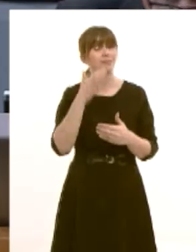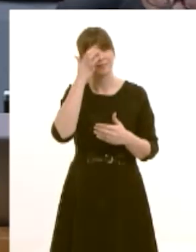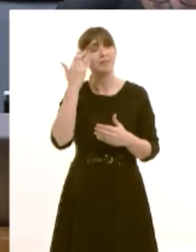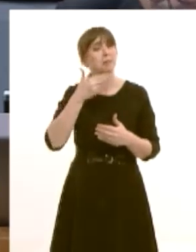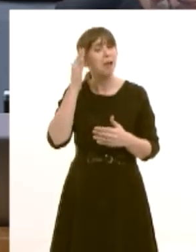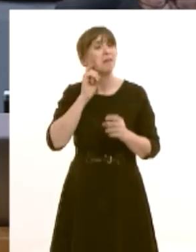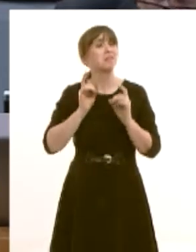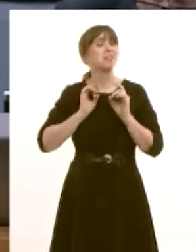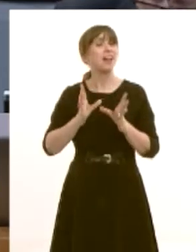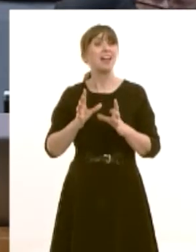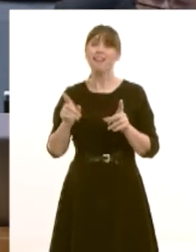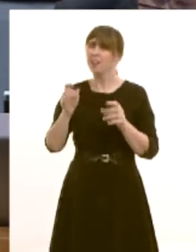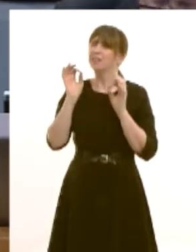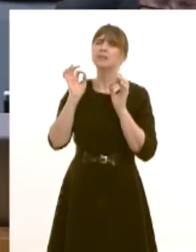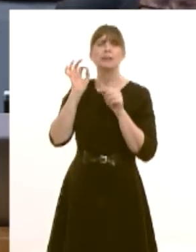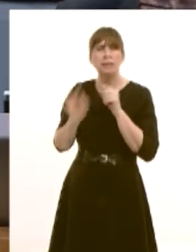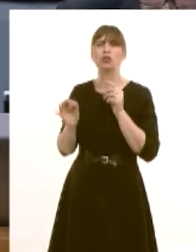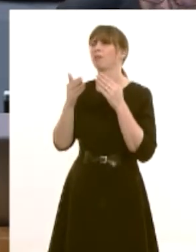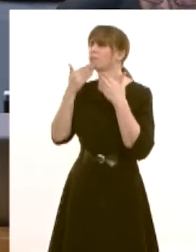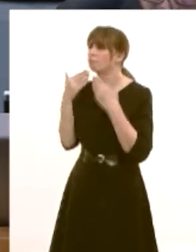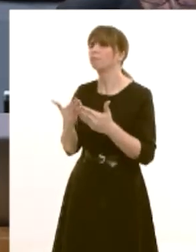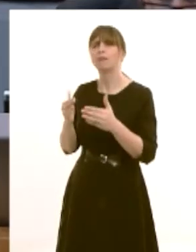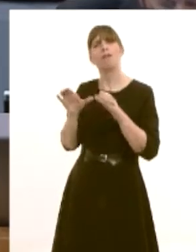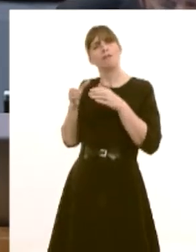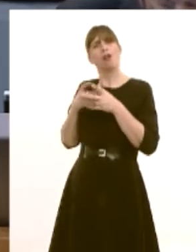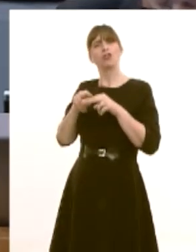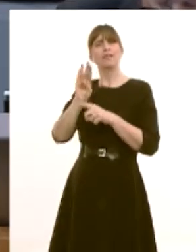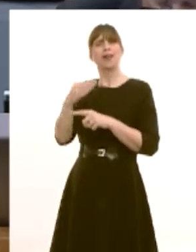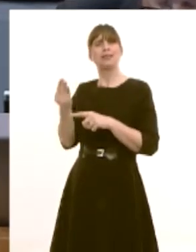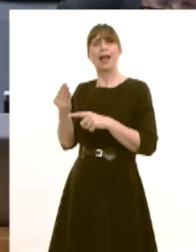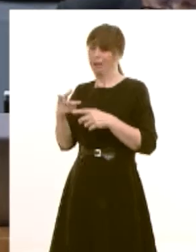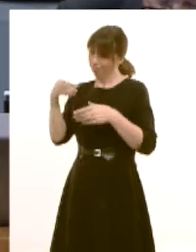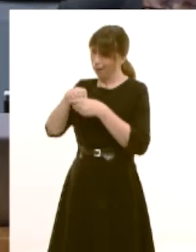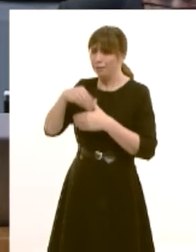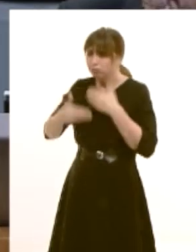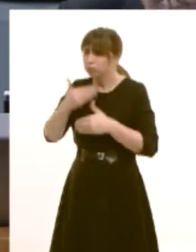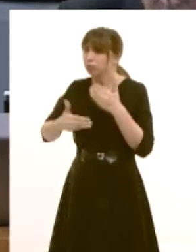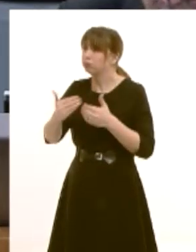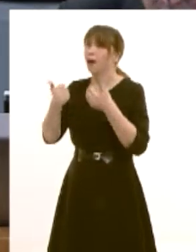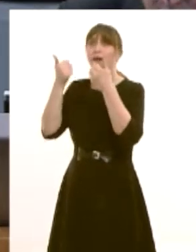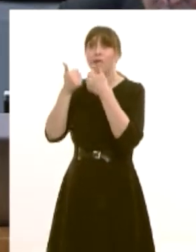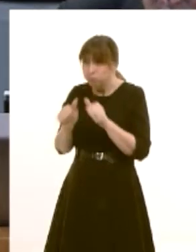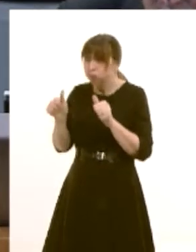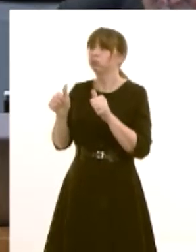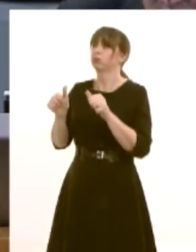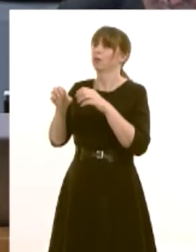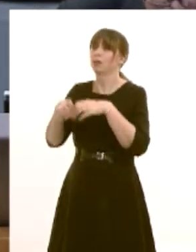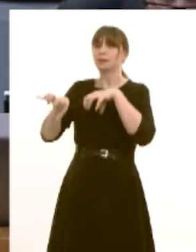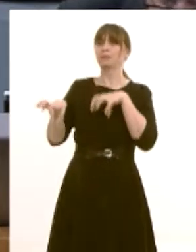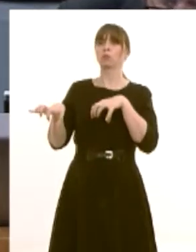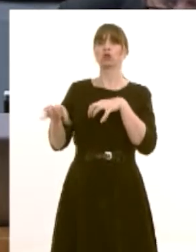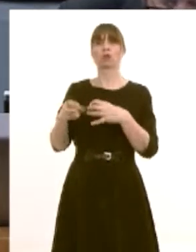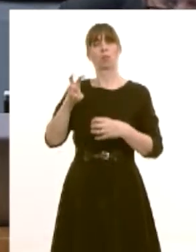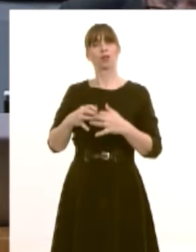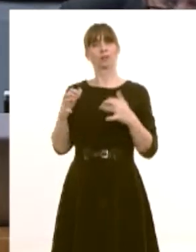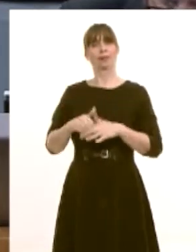to the the class of 99 and colleagues who embarked upon the devolution uh journey alongside myself at that time can i wish them